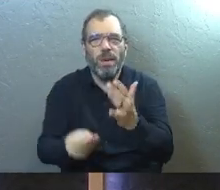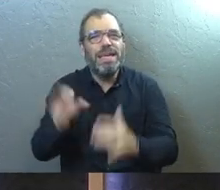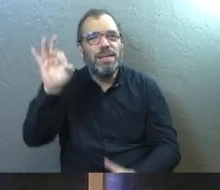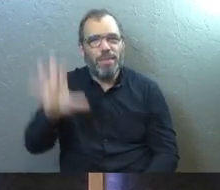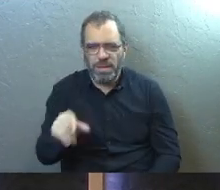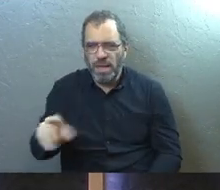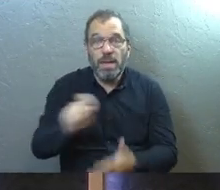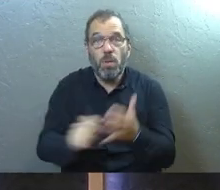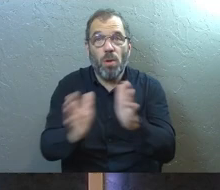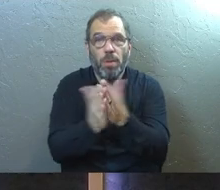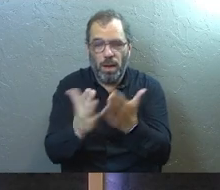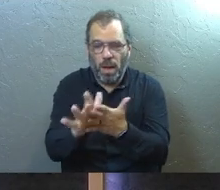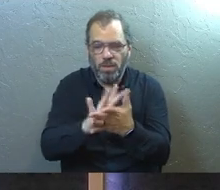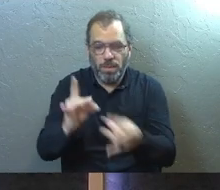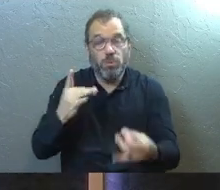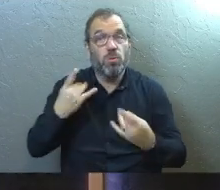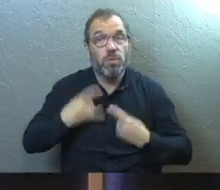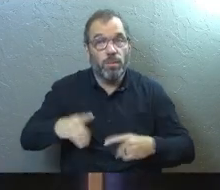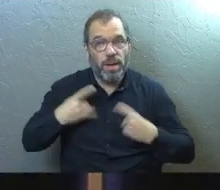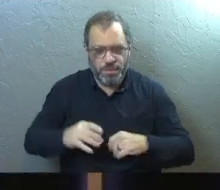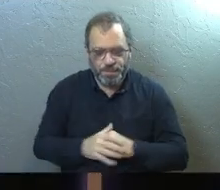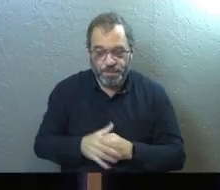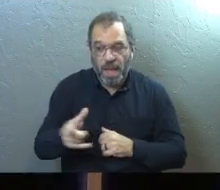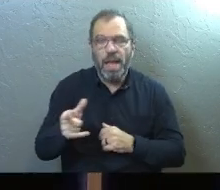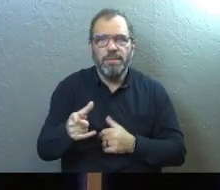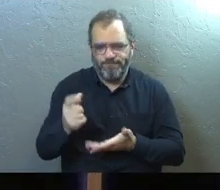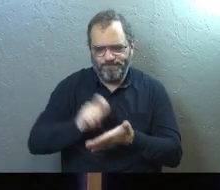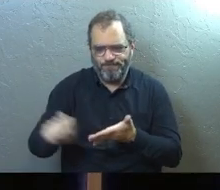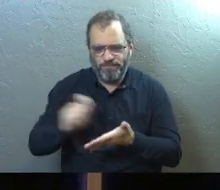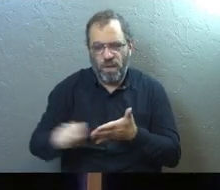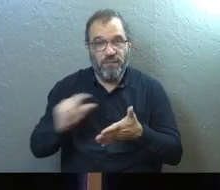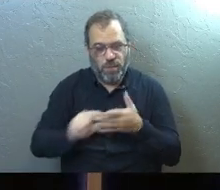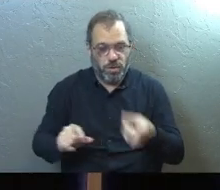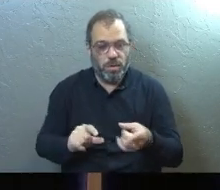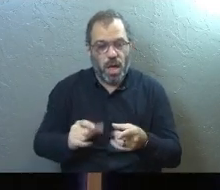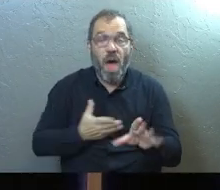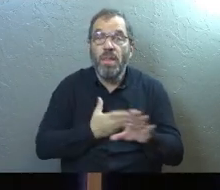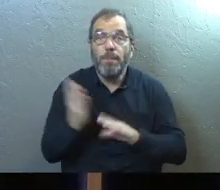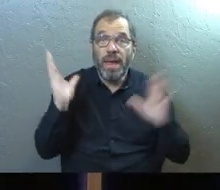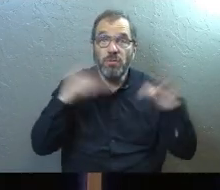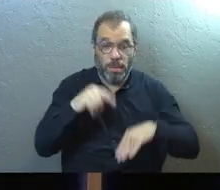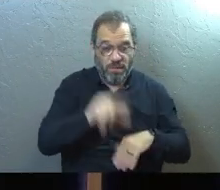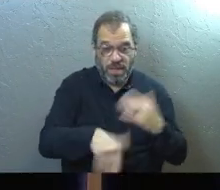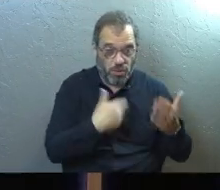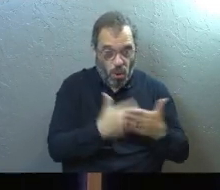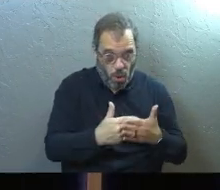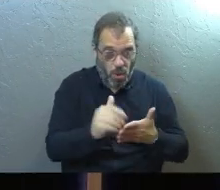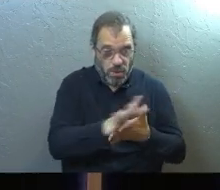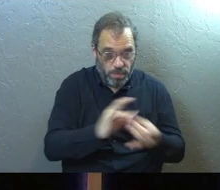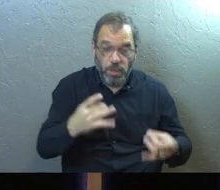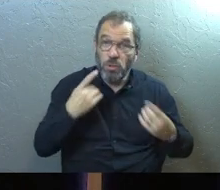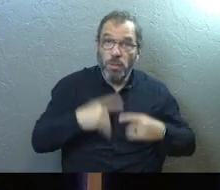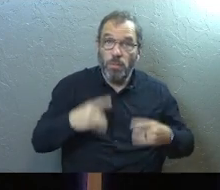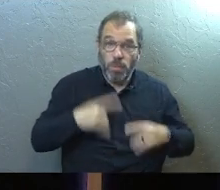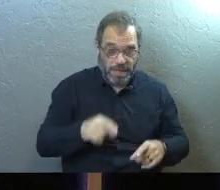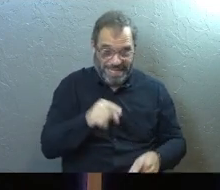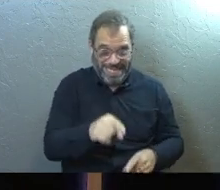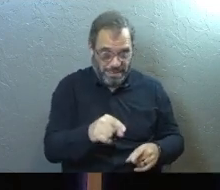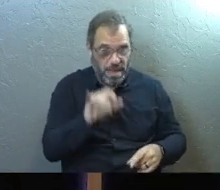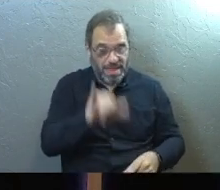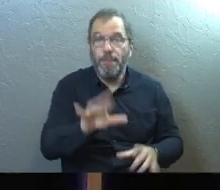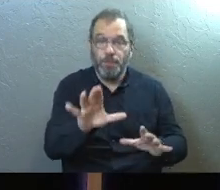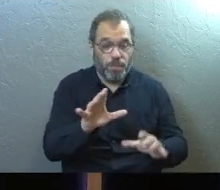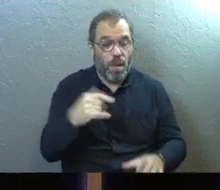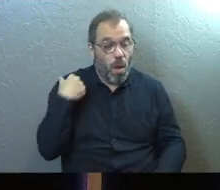he wrote this book on spiritual depression and he was talking about this verse. And he said, the main trouble for this whole matter of spiritual depression in a